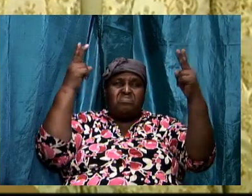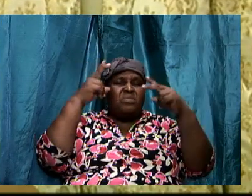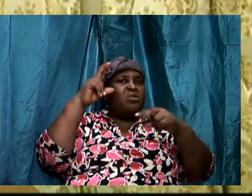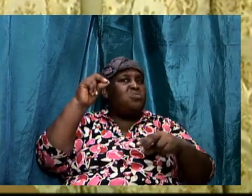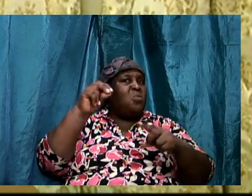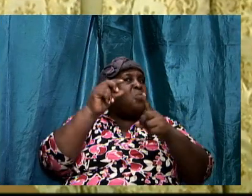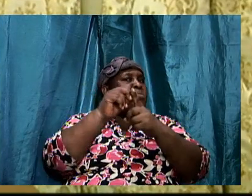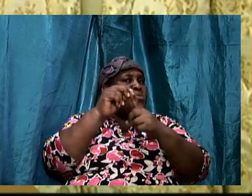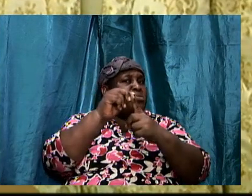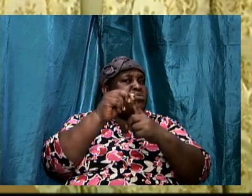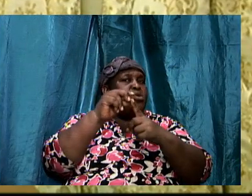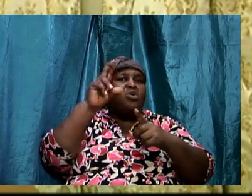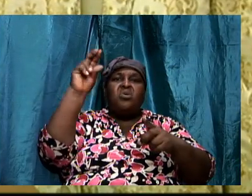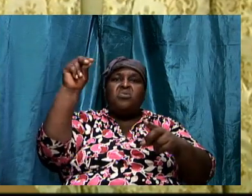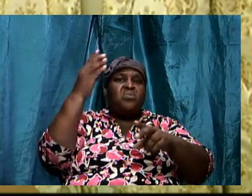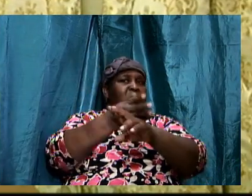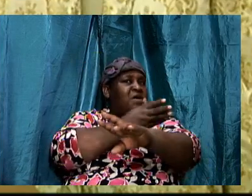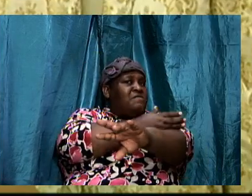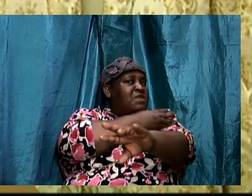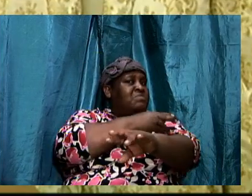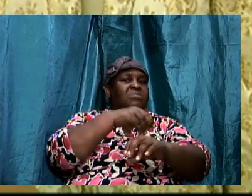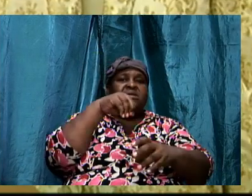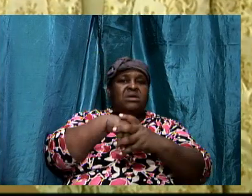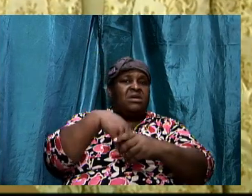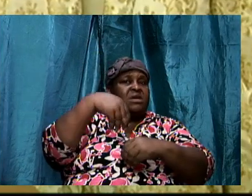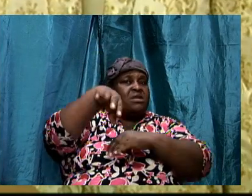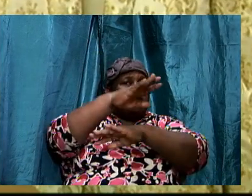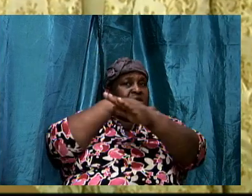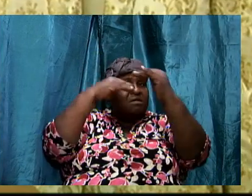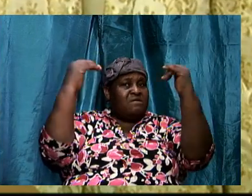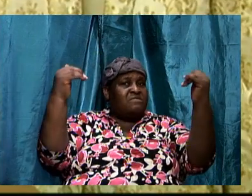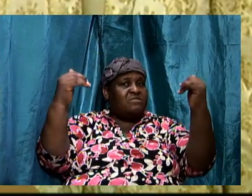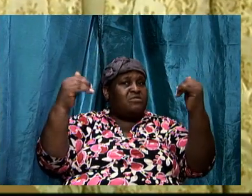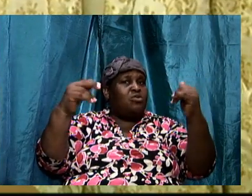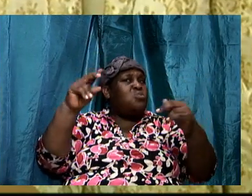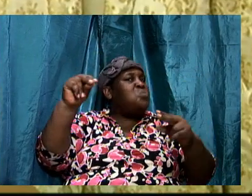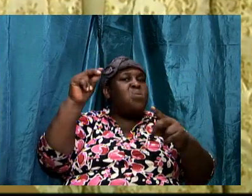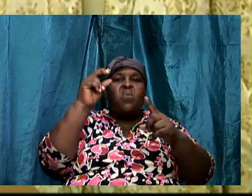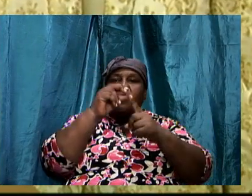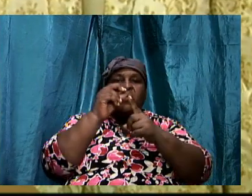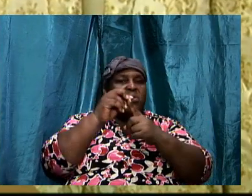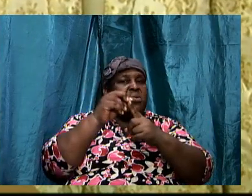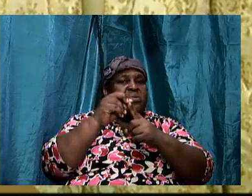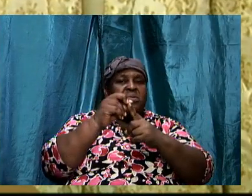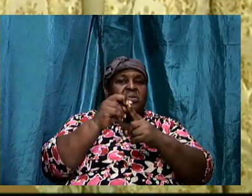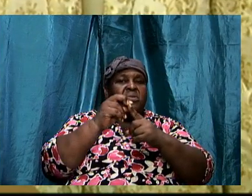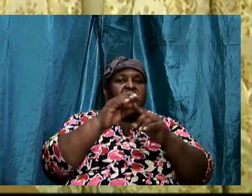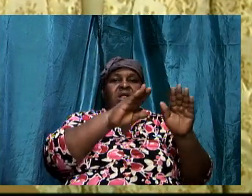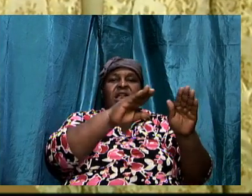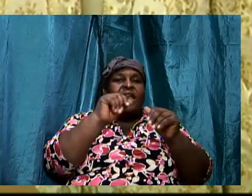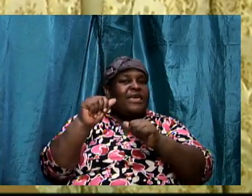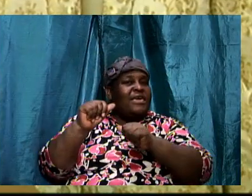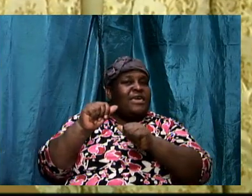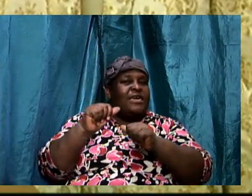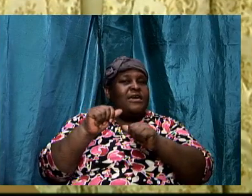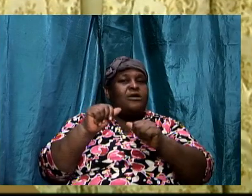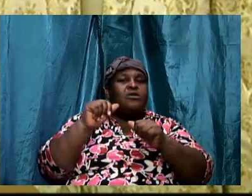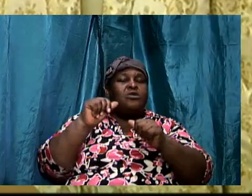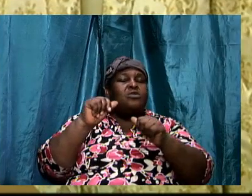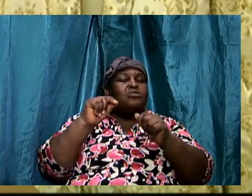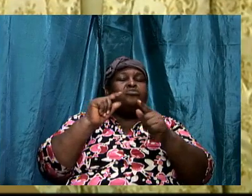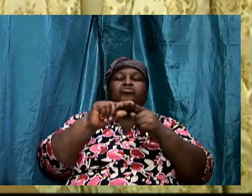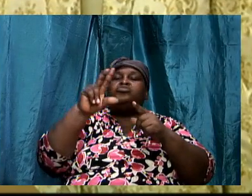in the kingdom. No word ultimately leads to no heaven.